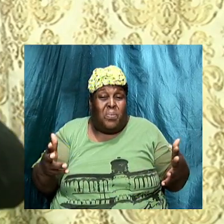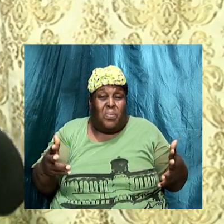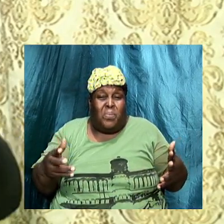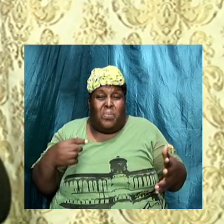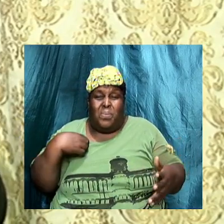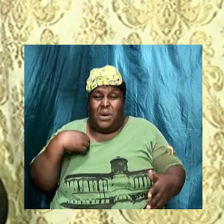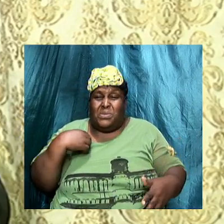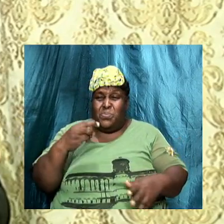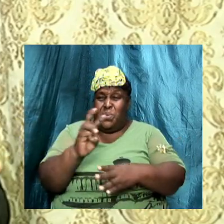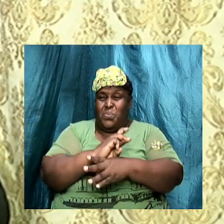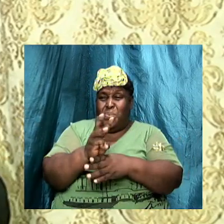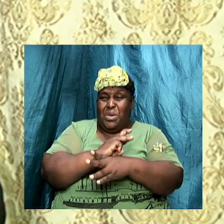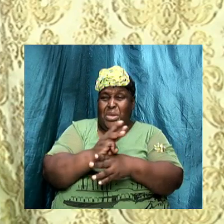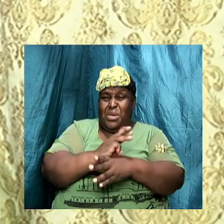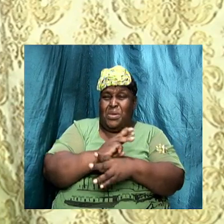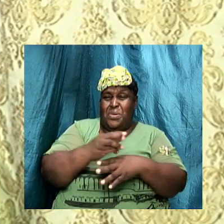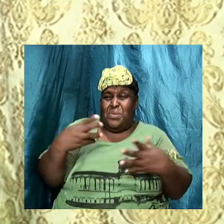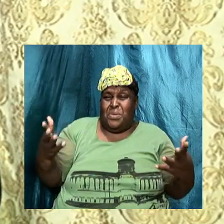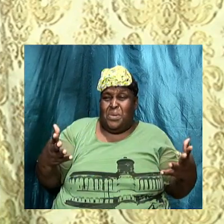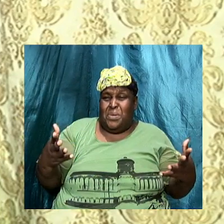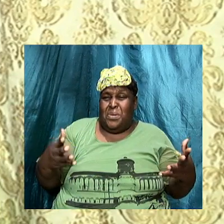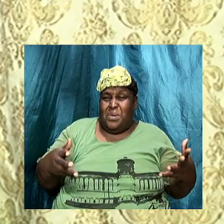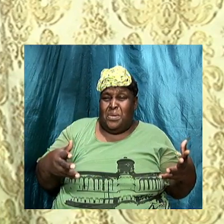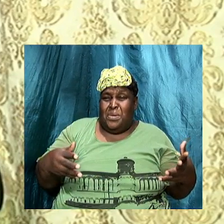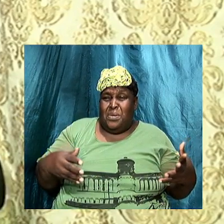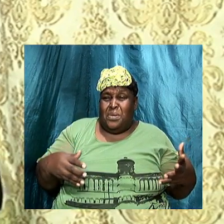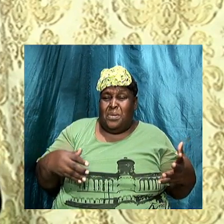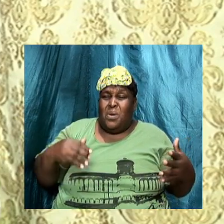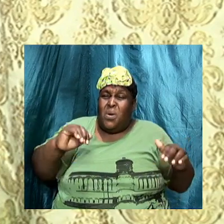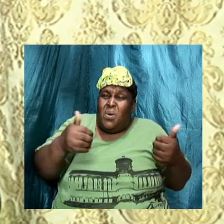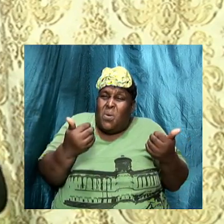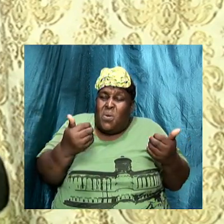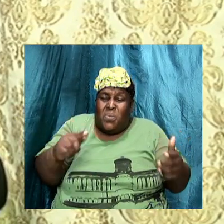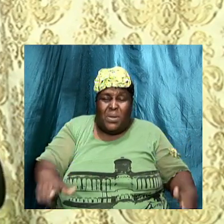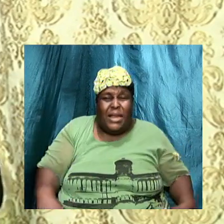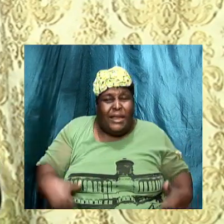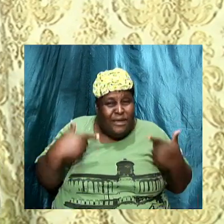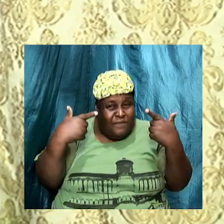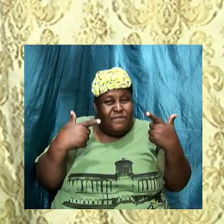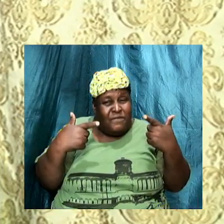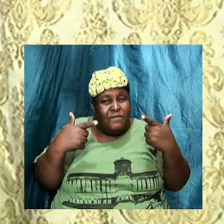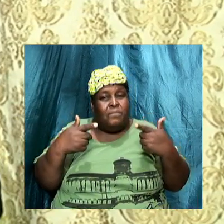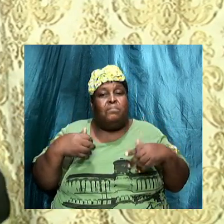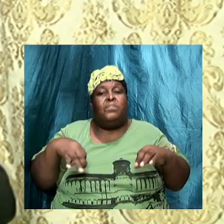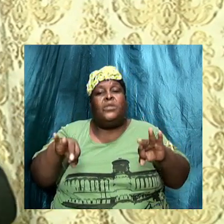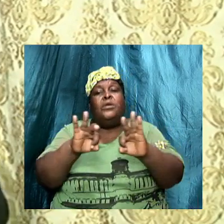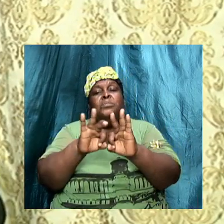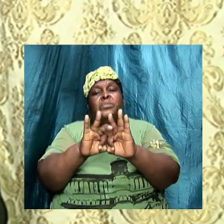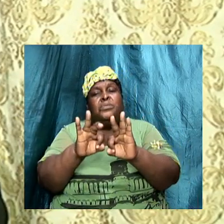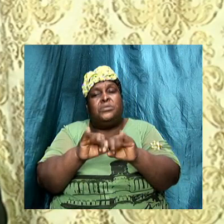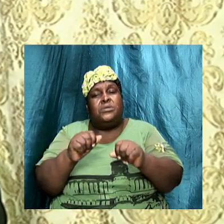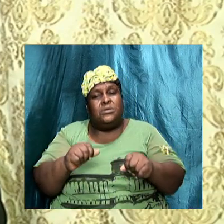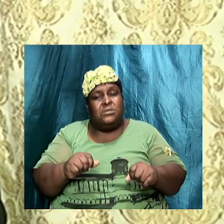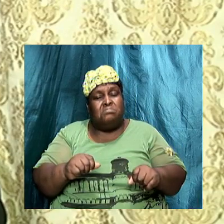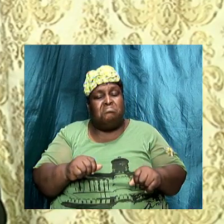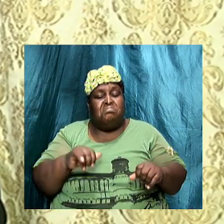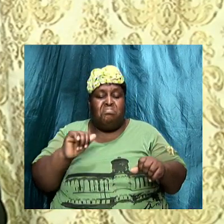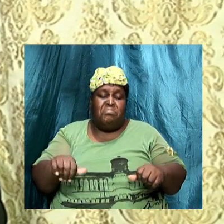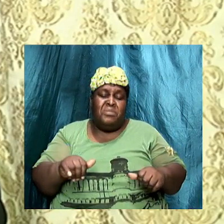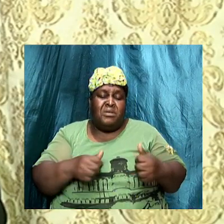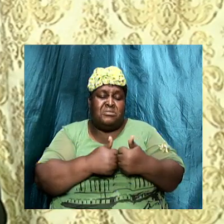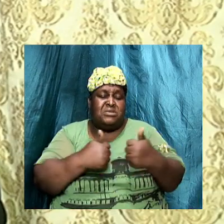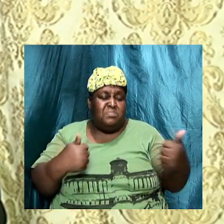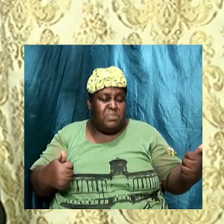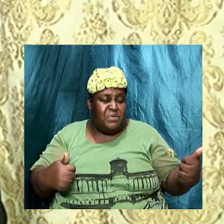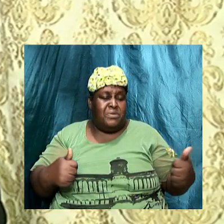ultimately show on the outside so as people of God living for God it's important that we be separate and apart